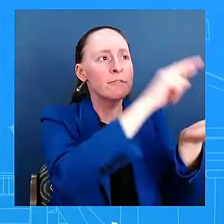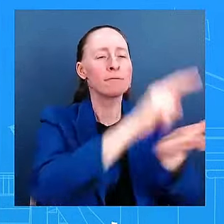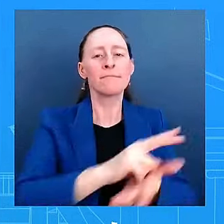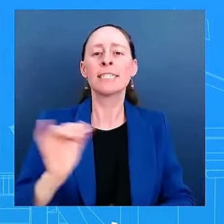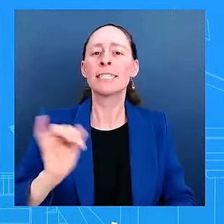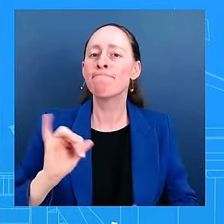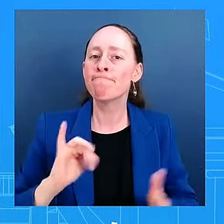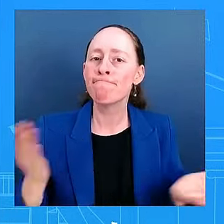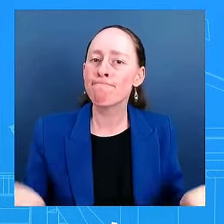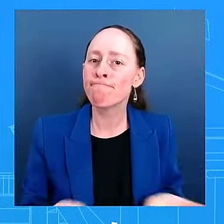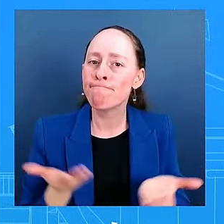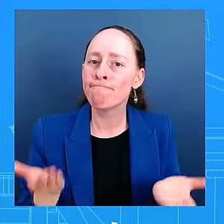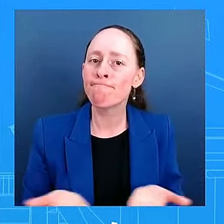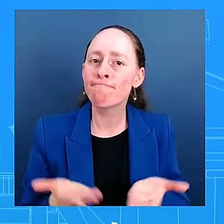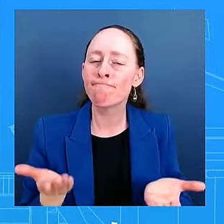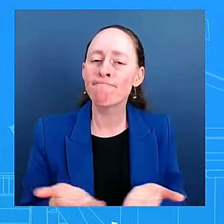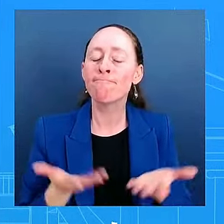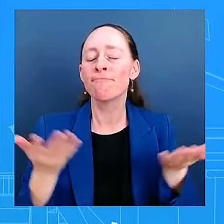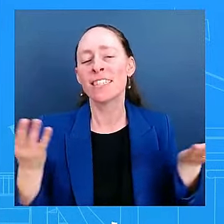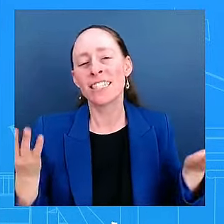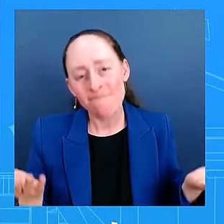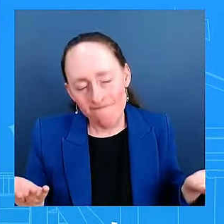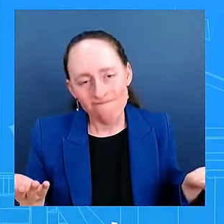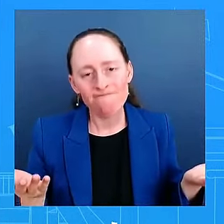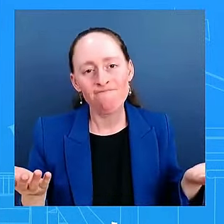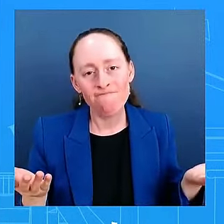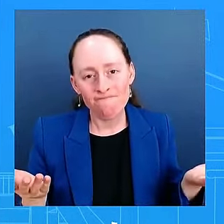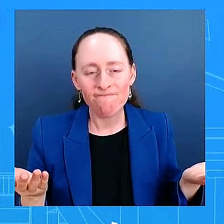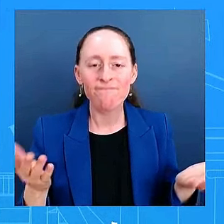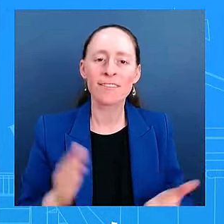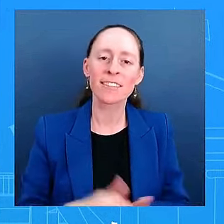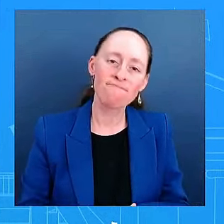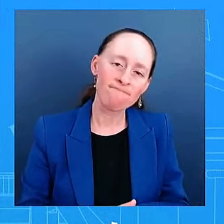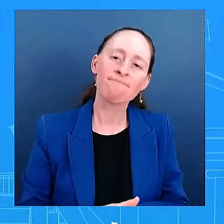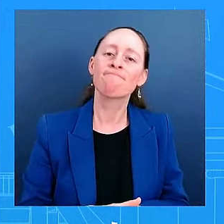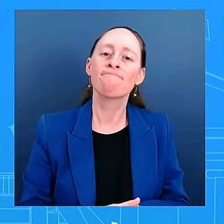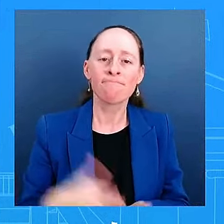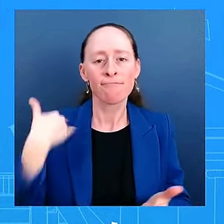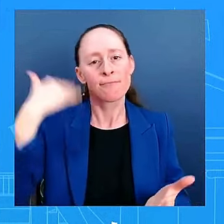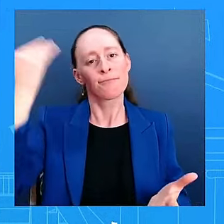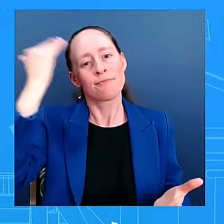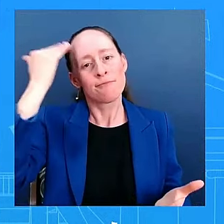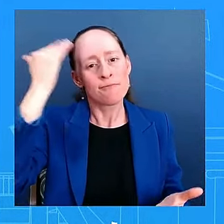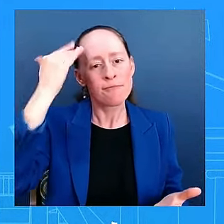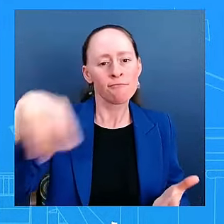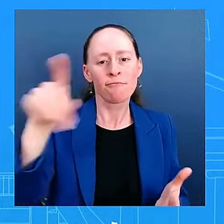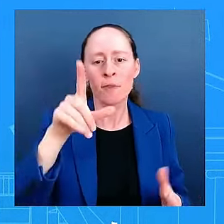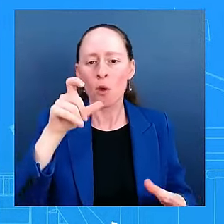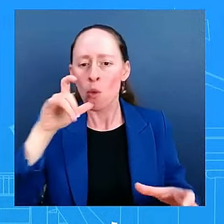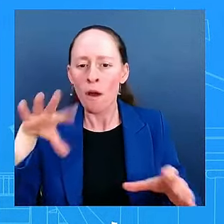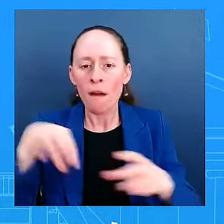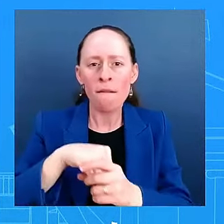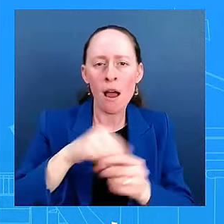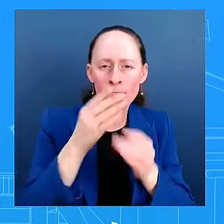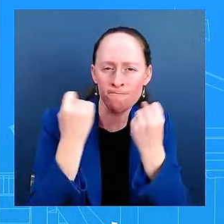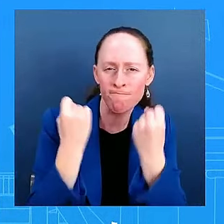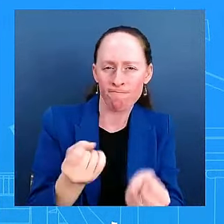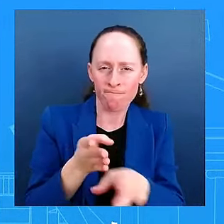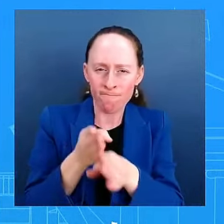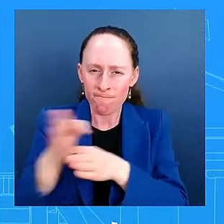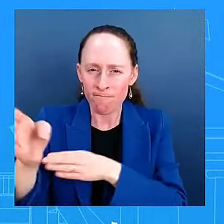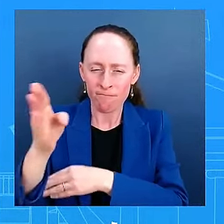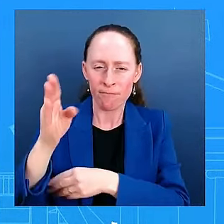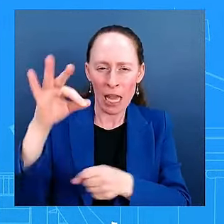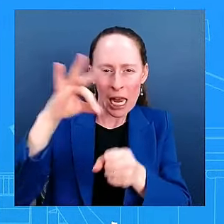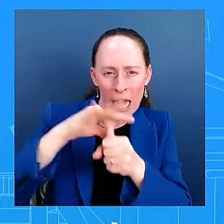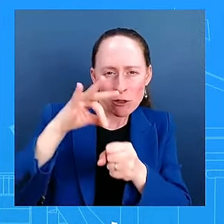to be a lot of punditry, a lot of election experts who are going to have their opinions, who are going to have their thoughts. But the